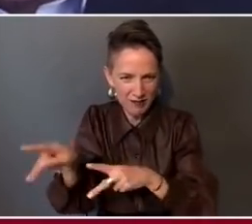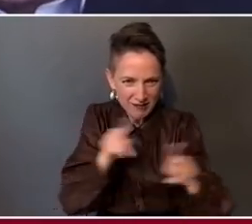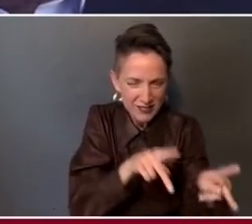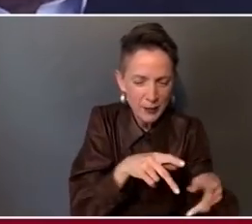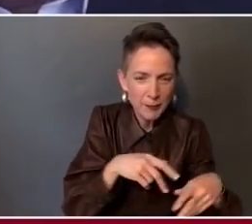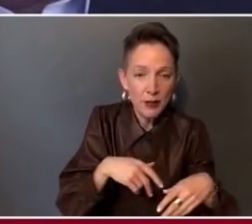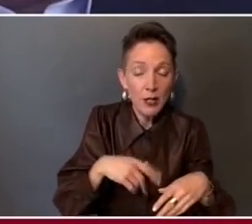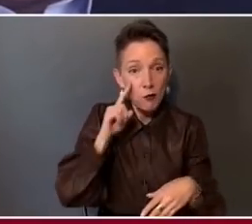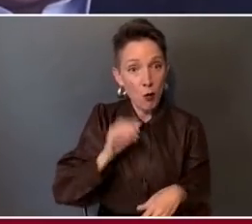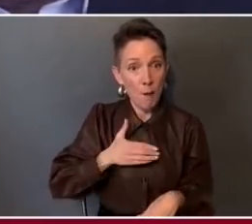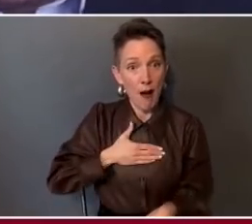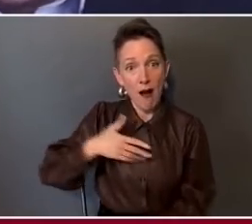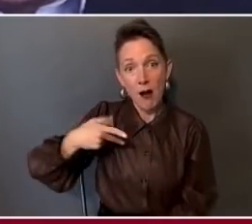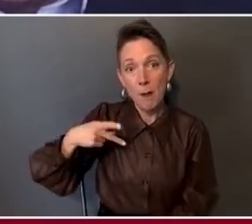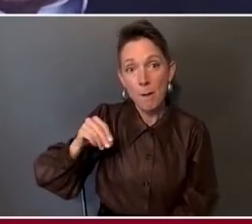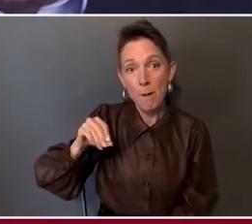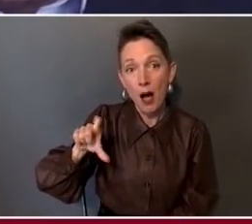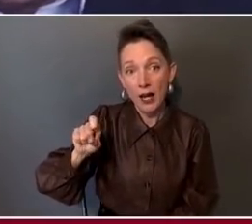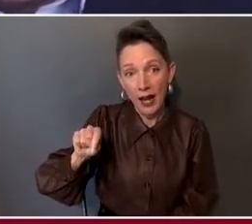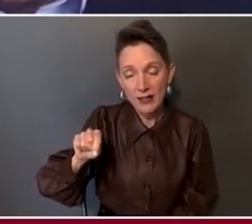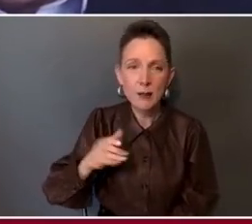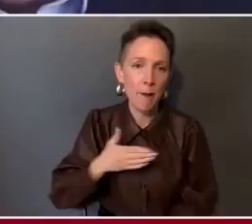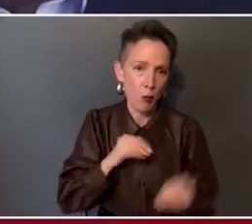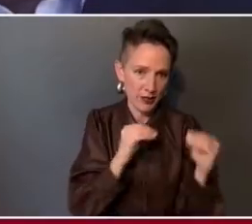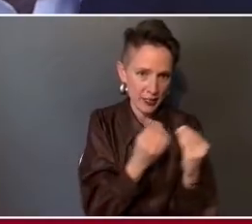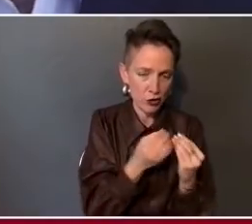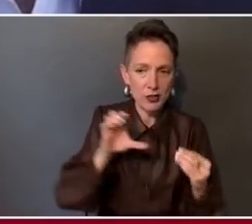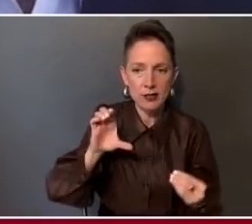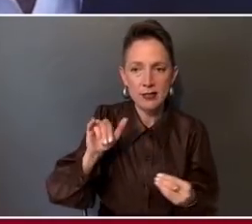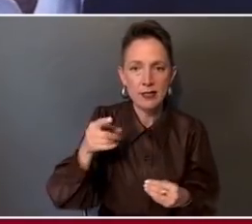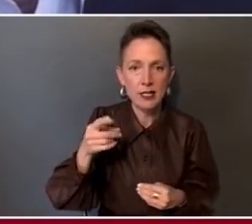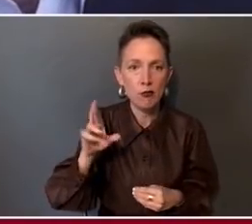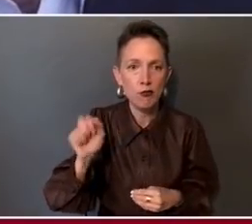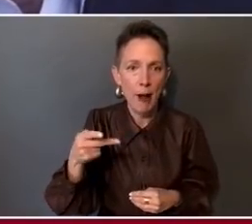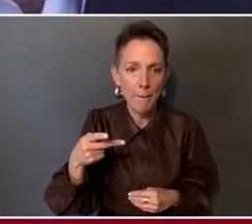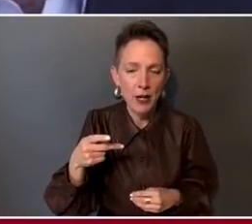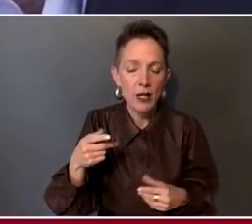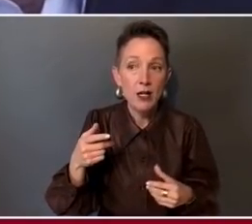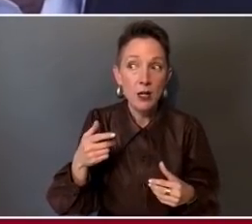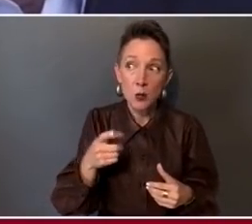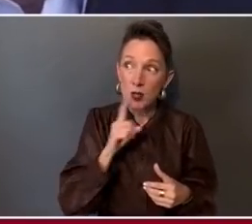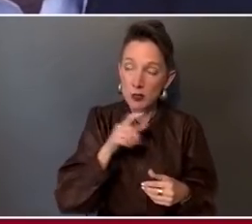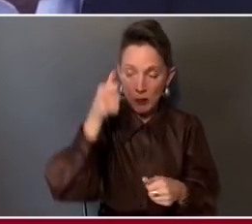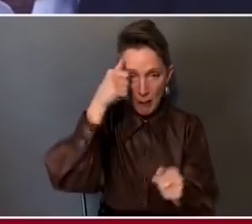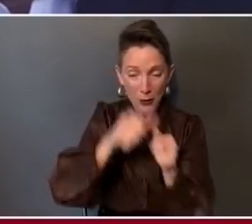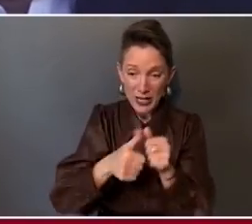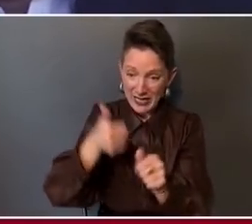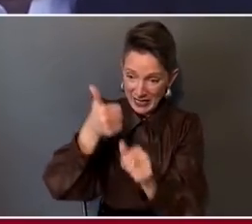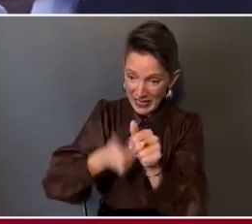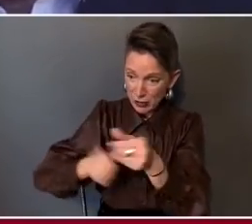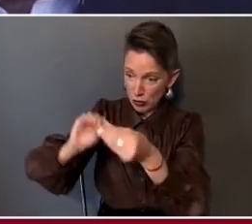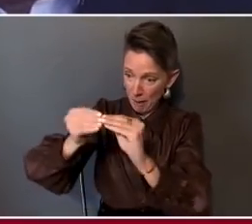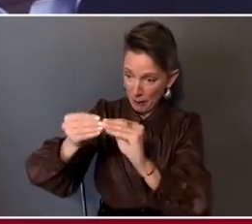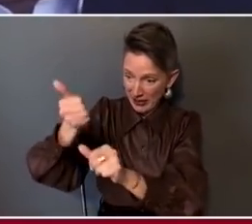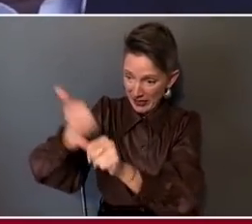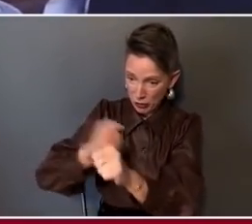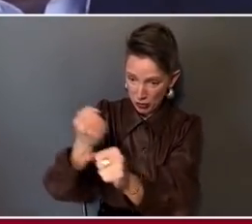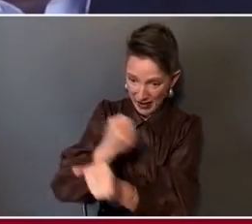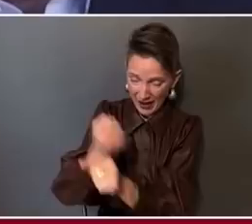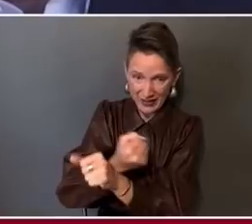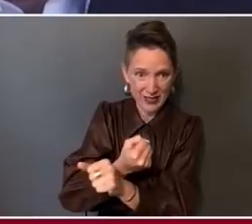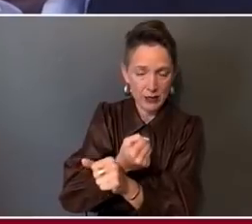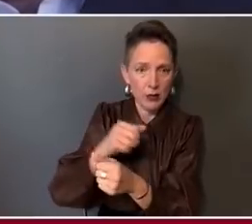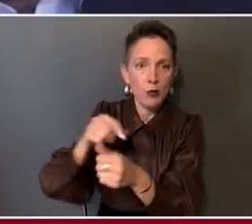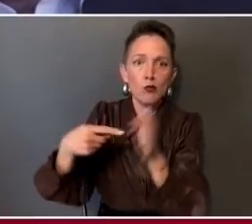my podcast, and we at CIDRAP try never to forget, is behind every one of those numbers is a person. It's a grandpa or grandma, a mom or dad, a brother and